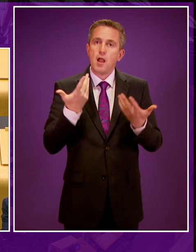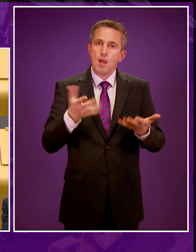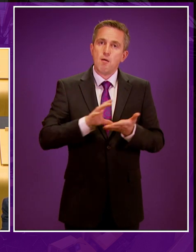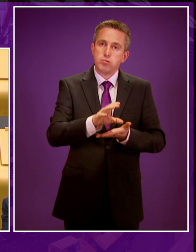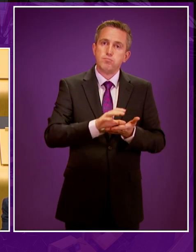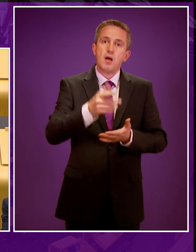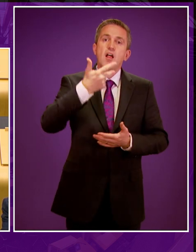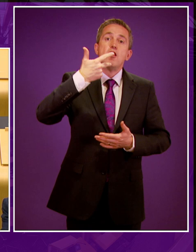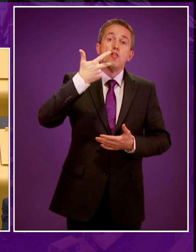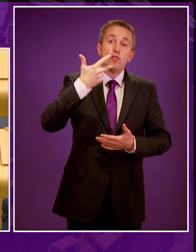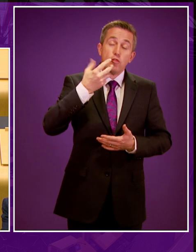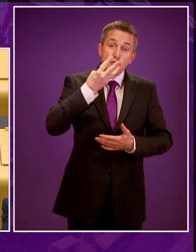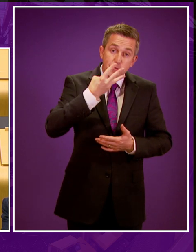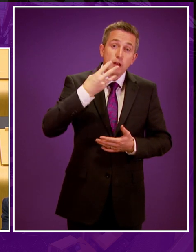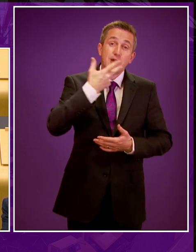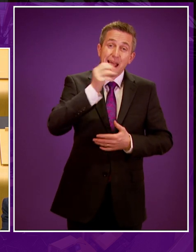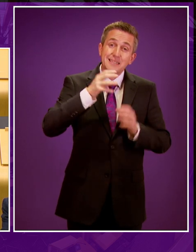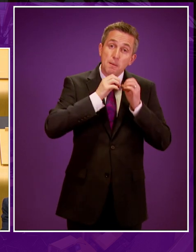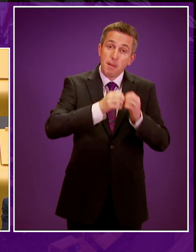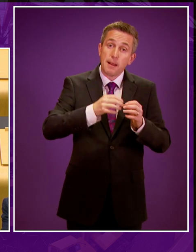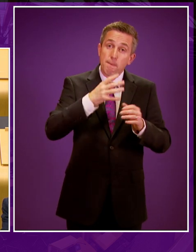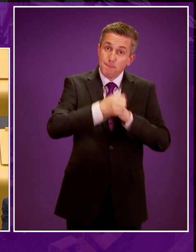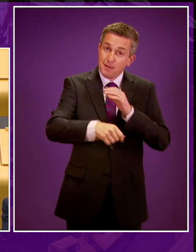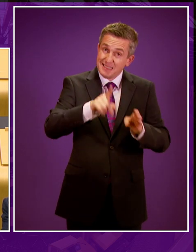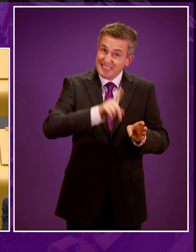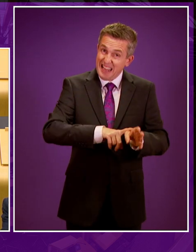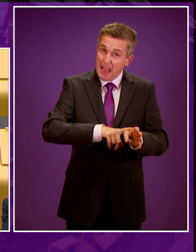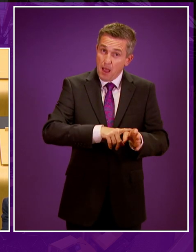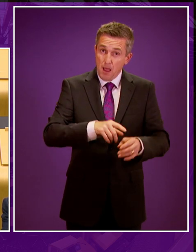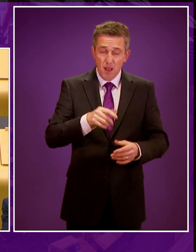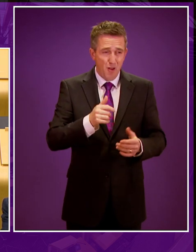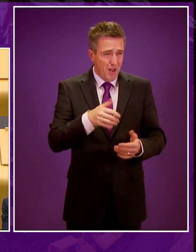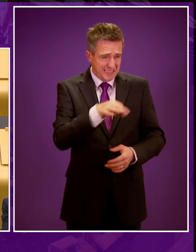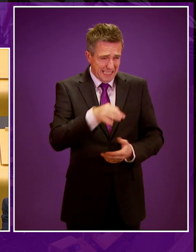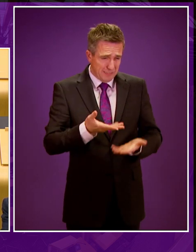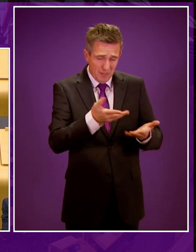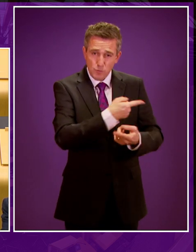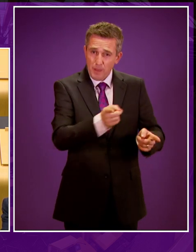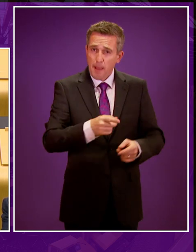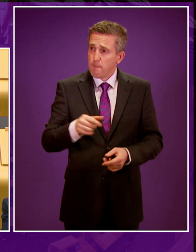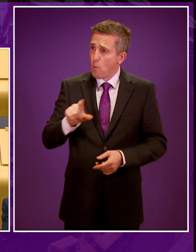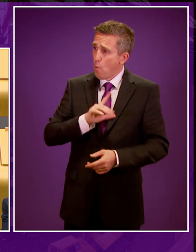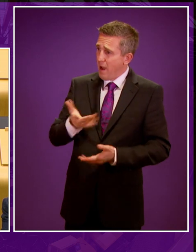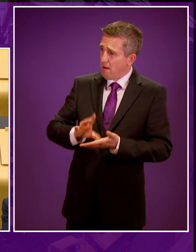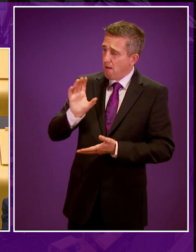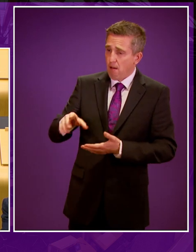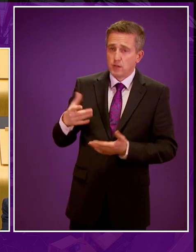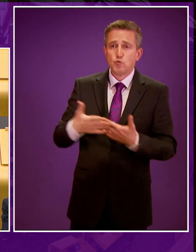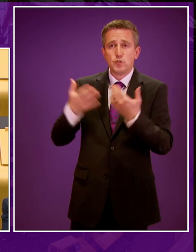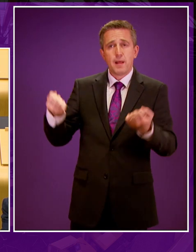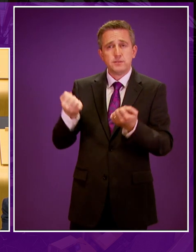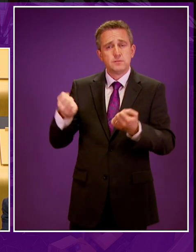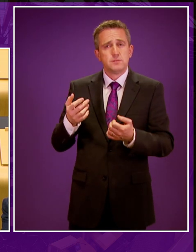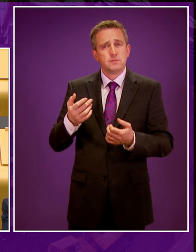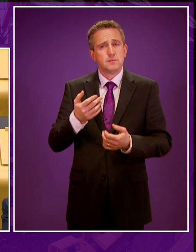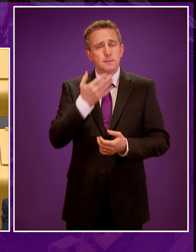£380 billion a year. If only similar incentives were offered to develop renewables. It astonishes me that the